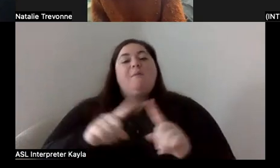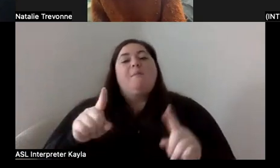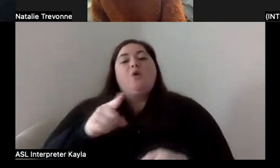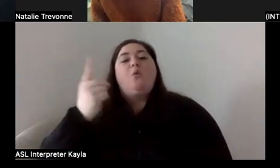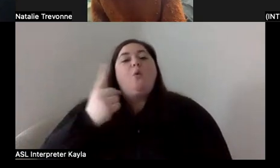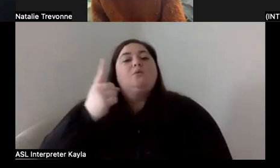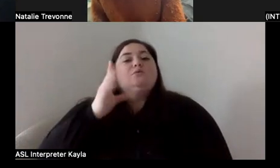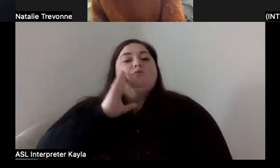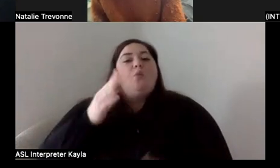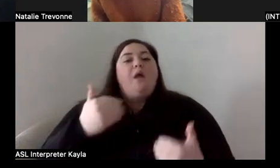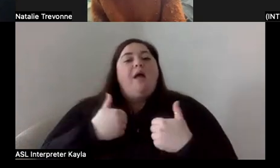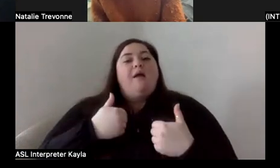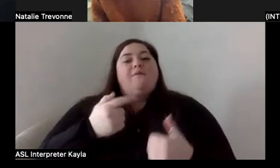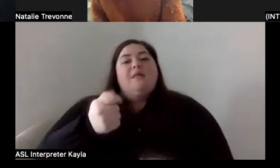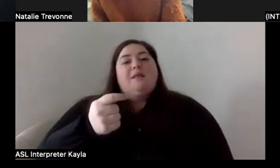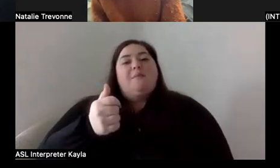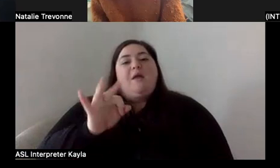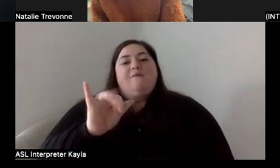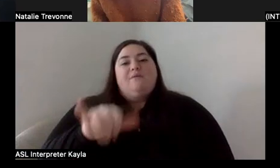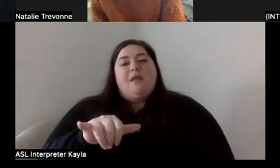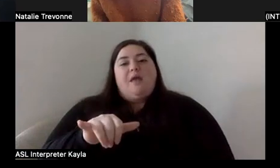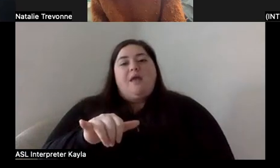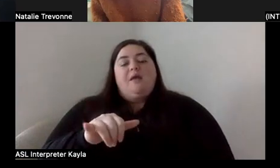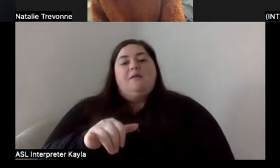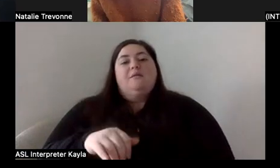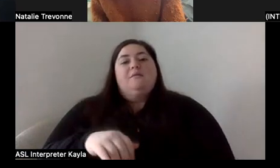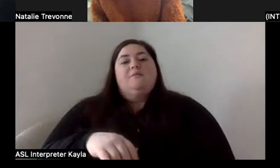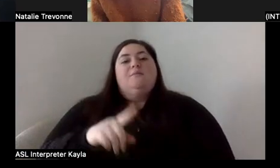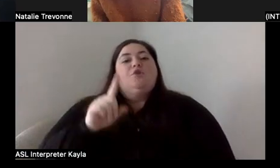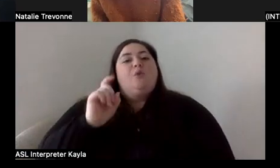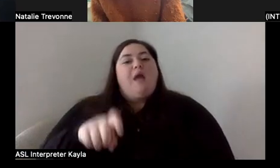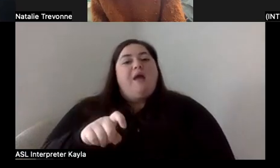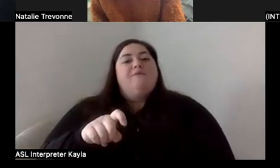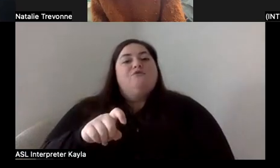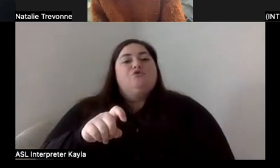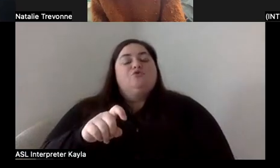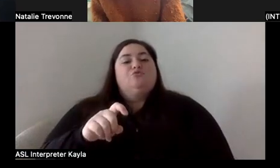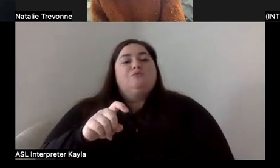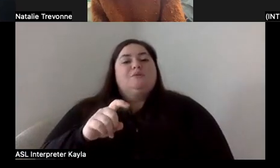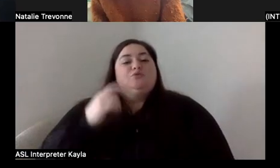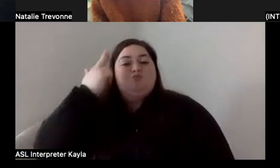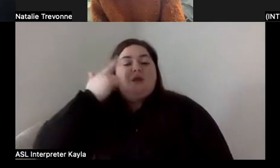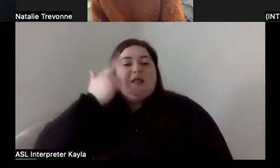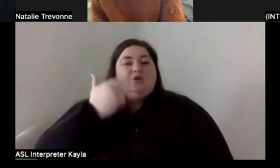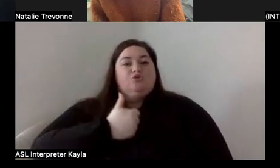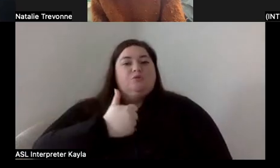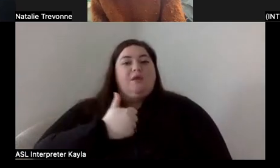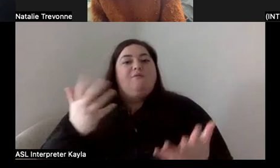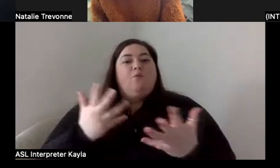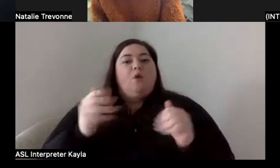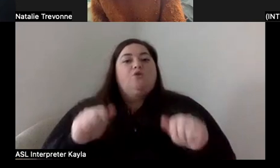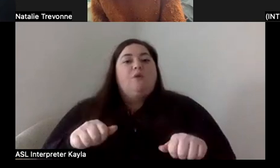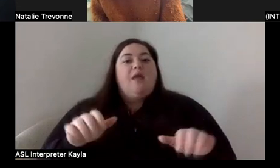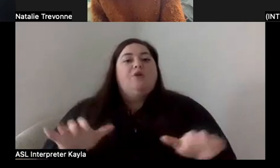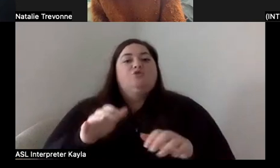have a bit of that. And I think you have to look inside yourself and know what you can do and, and then